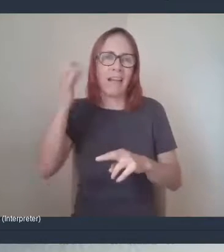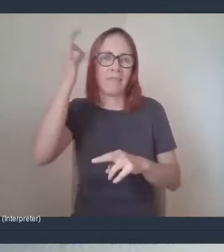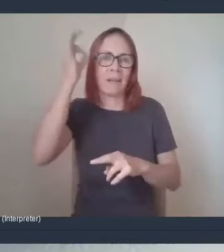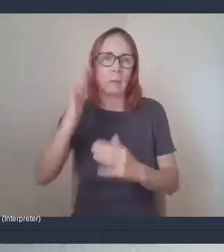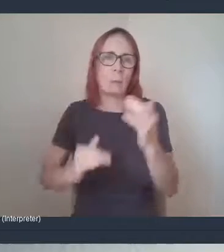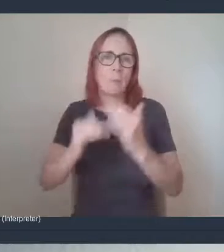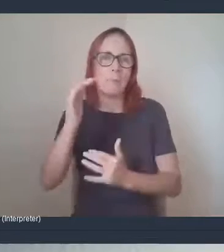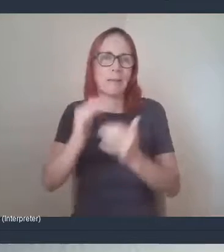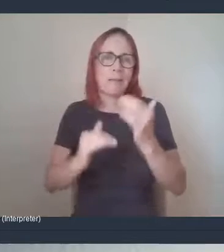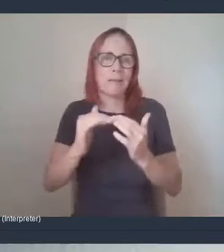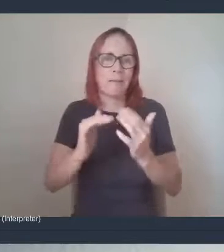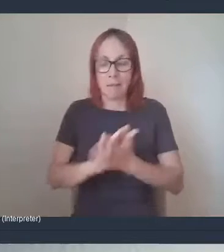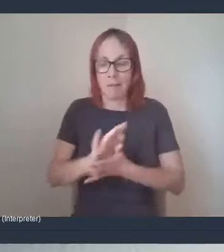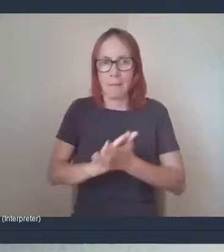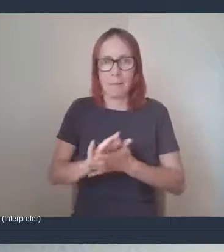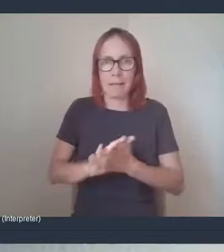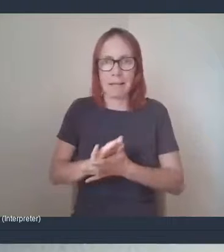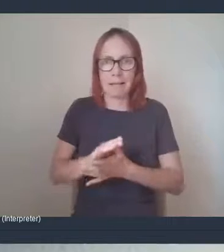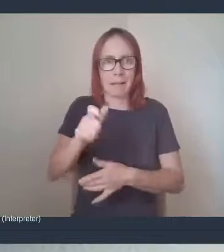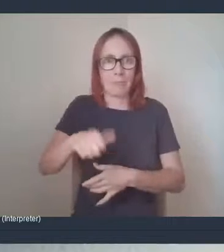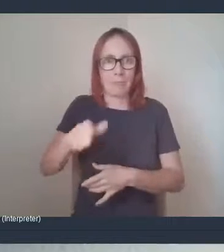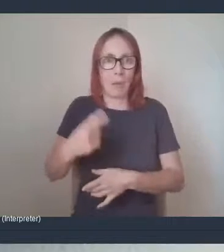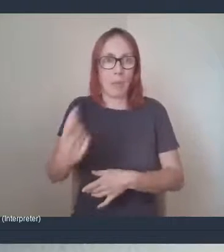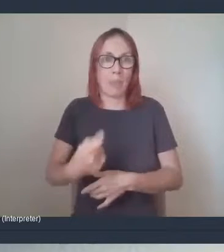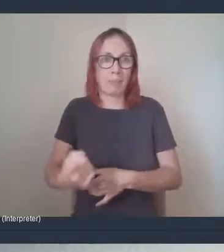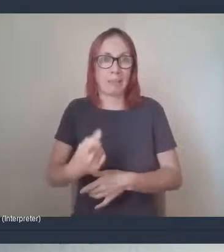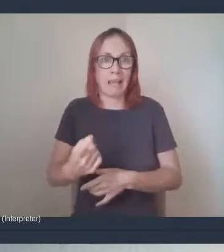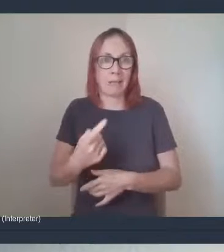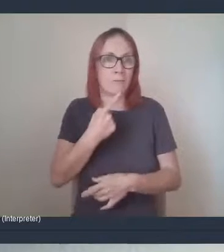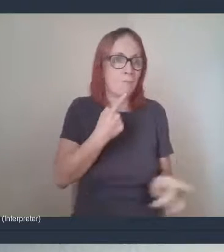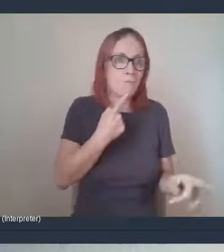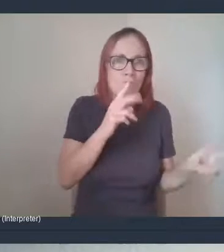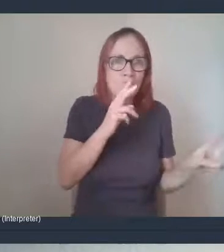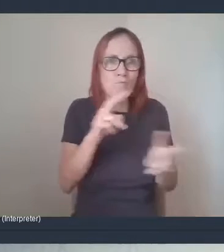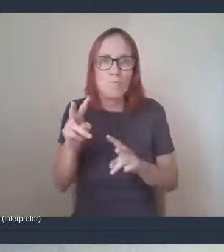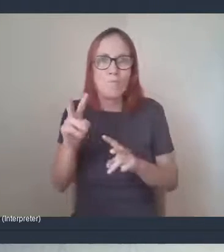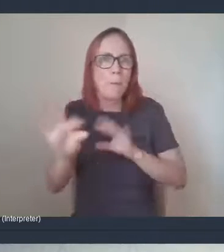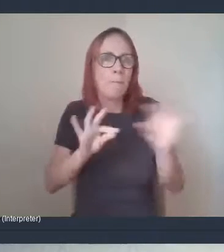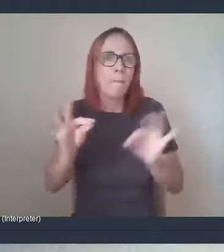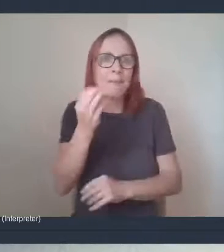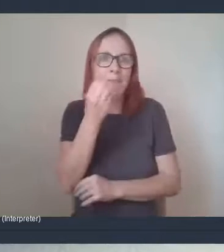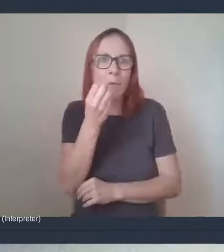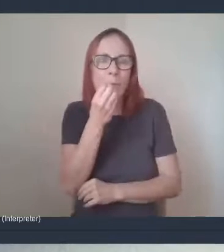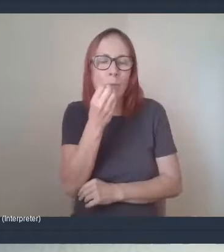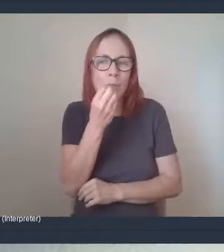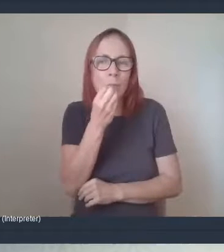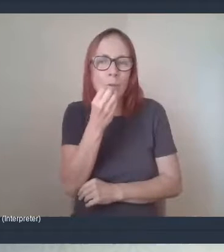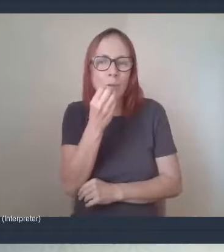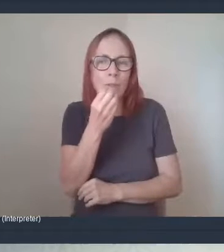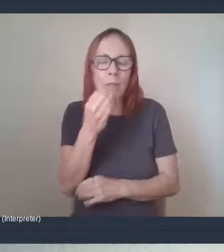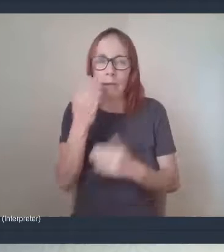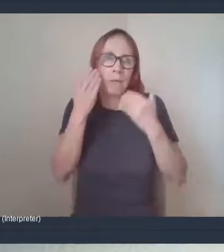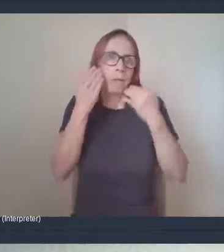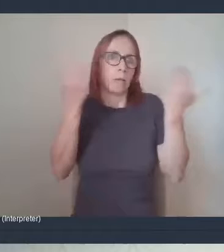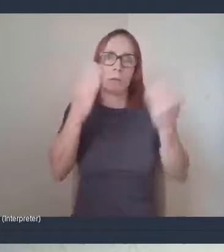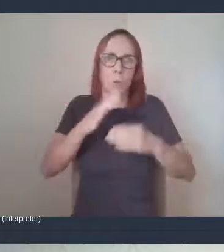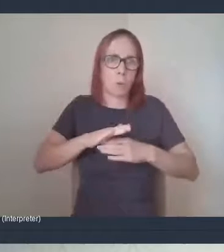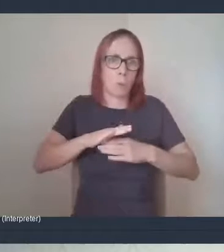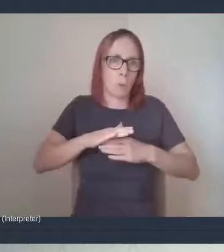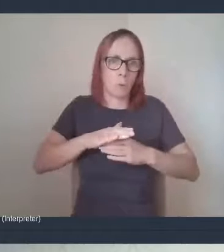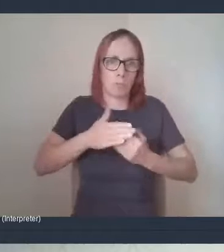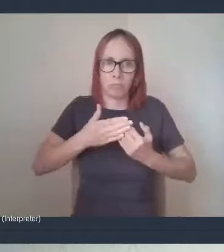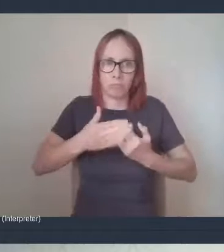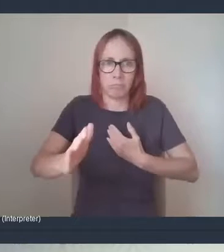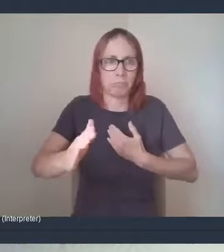themselves, um, rather than just it being a pre-packed bag. Um, obviously we don't know what's ahead of us with the colder weather